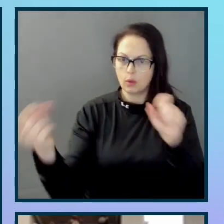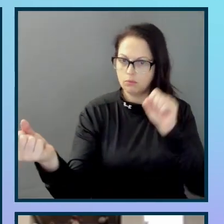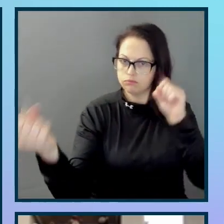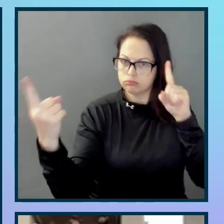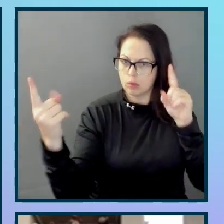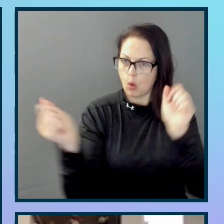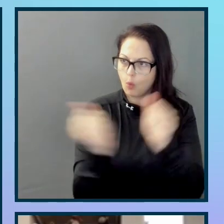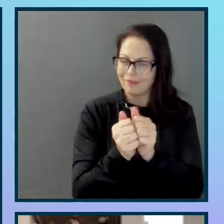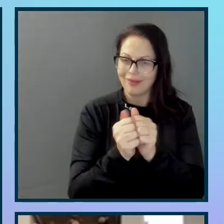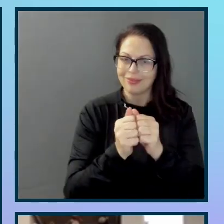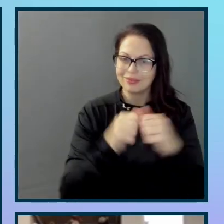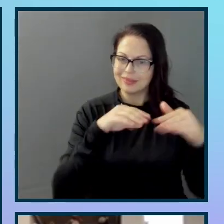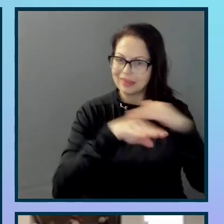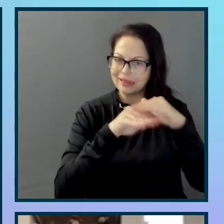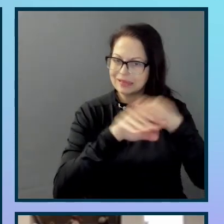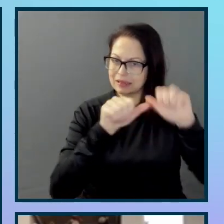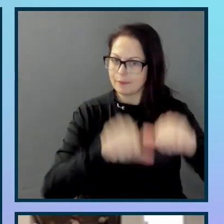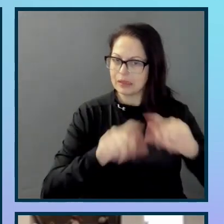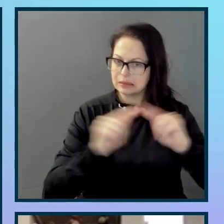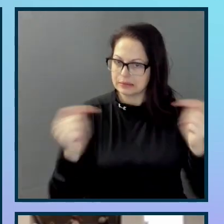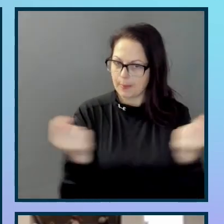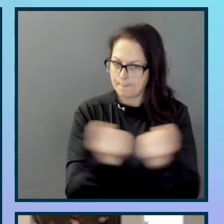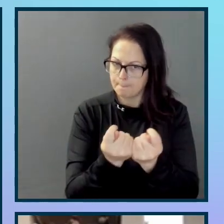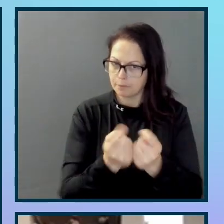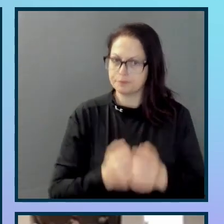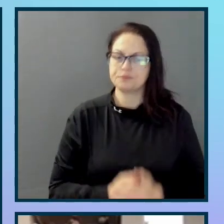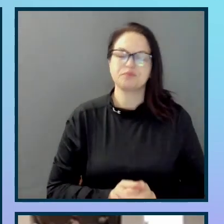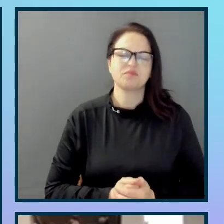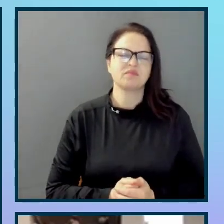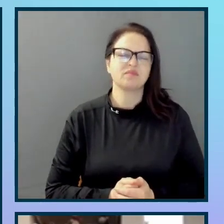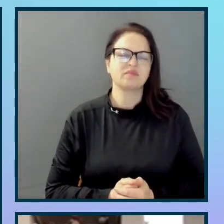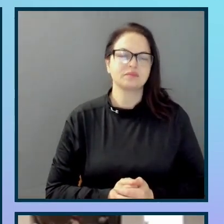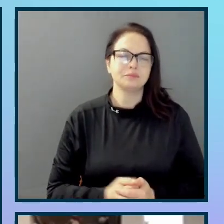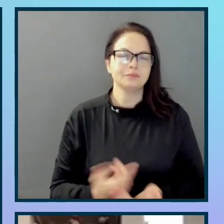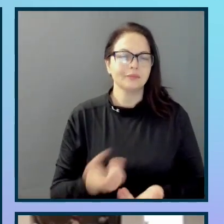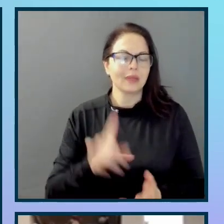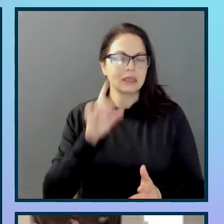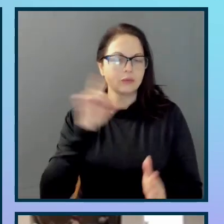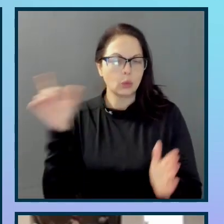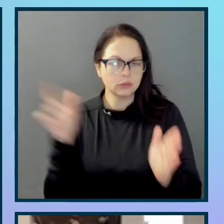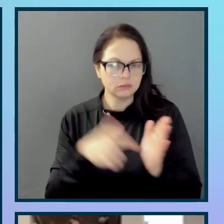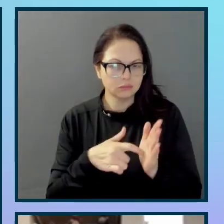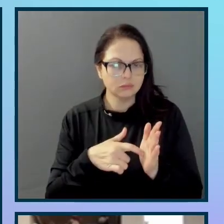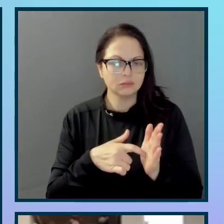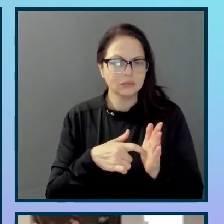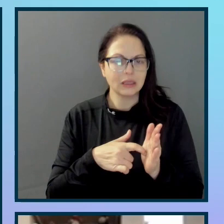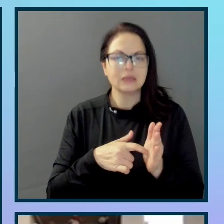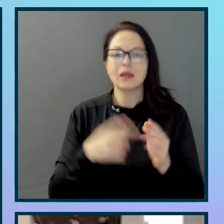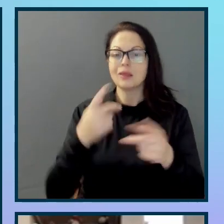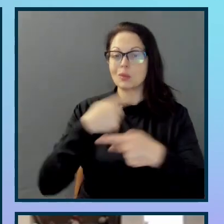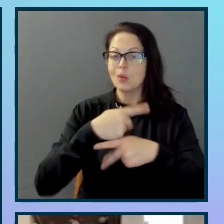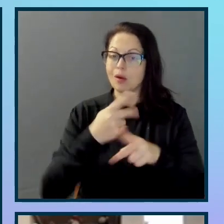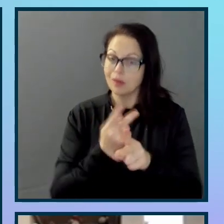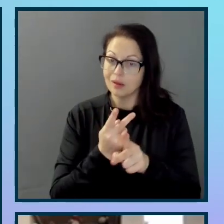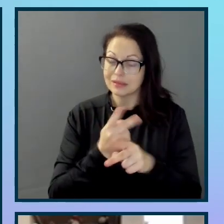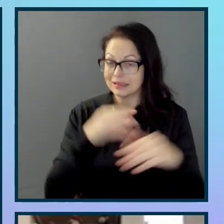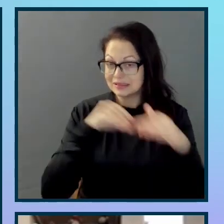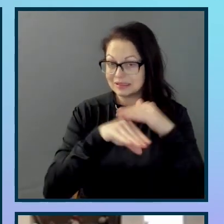What we see happen then is a product go live that is really inaccessible and a PR disaster.